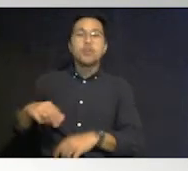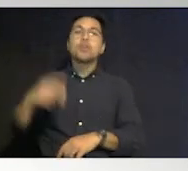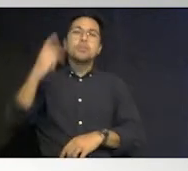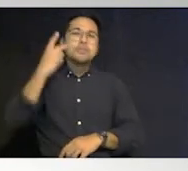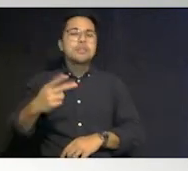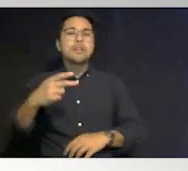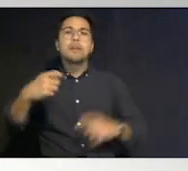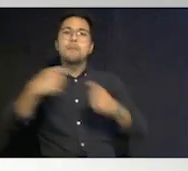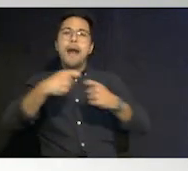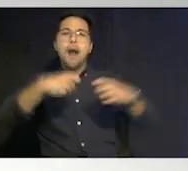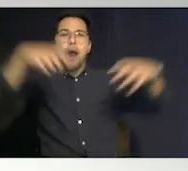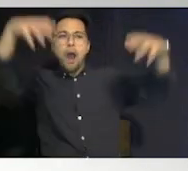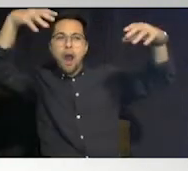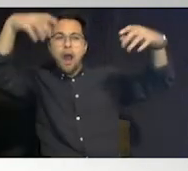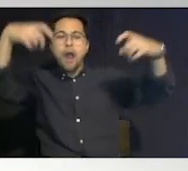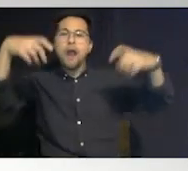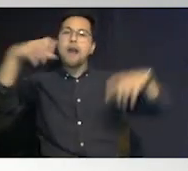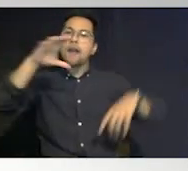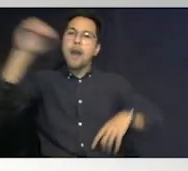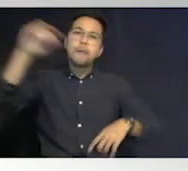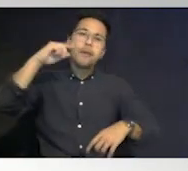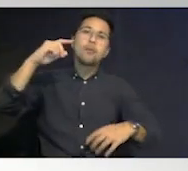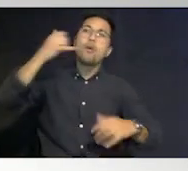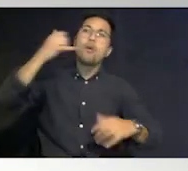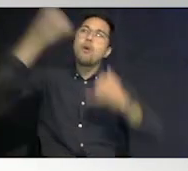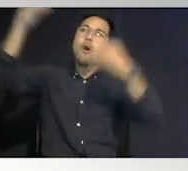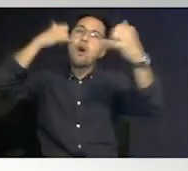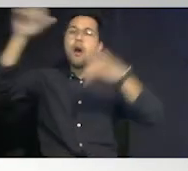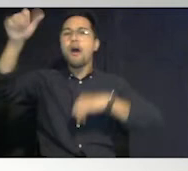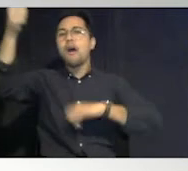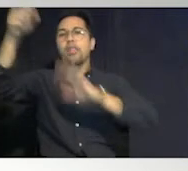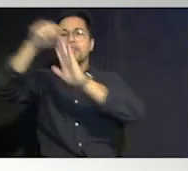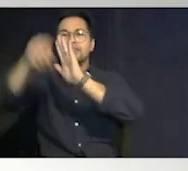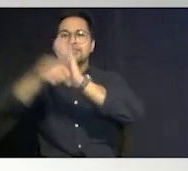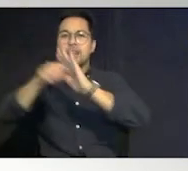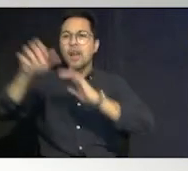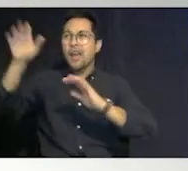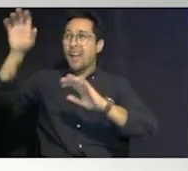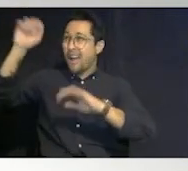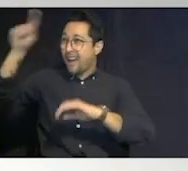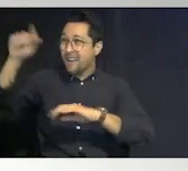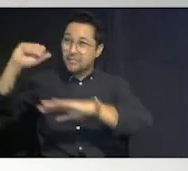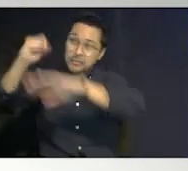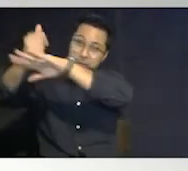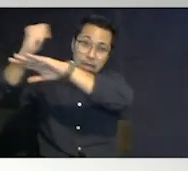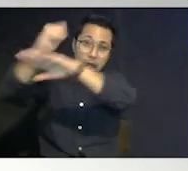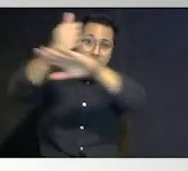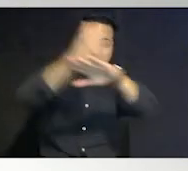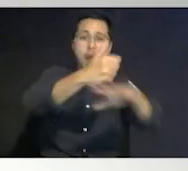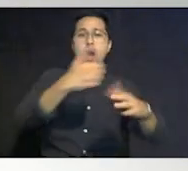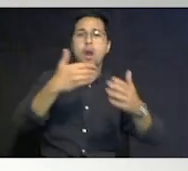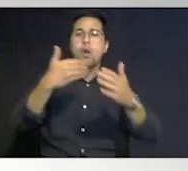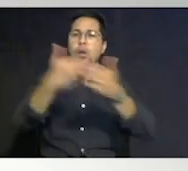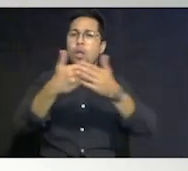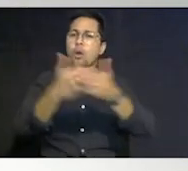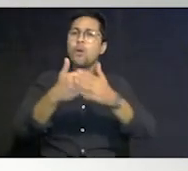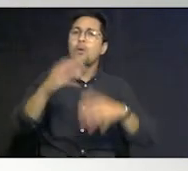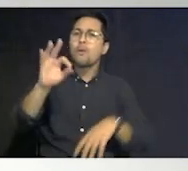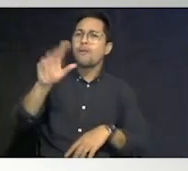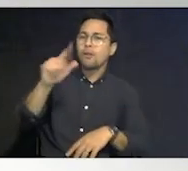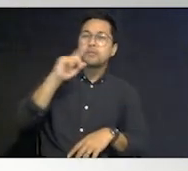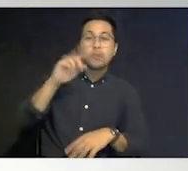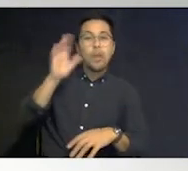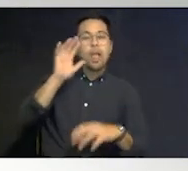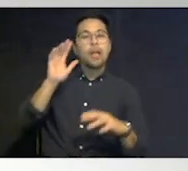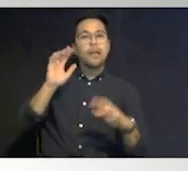in trucks and supplies and staff from other states and staging them around florida to anticipate that